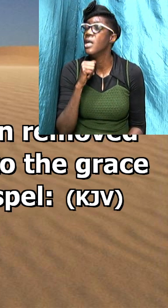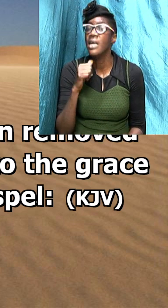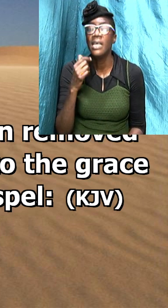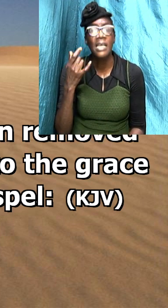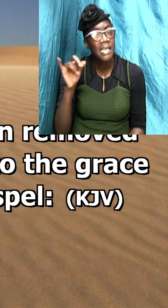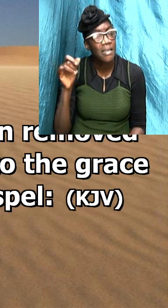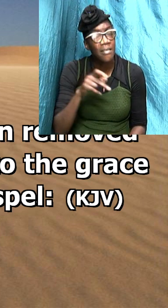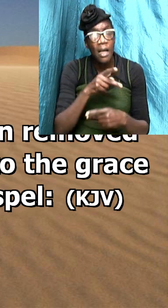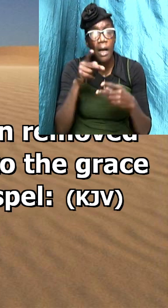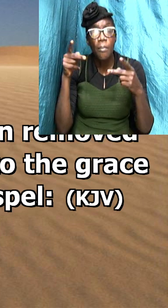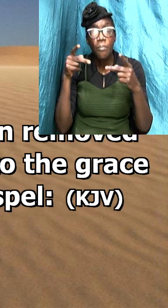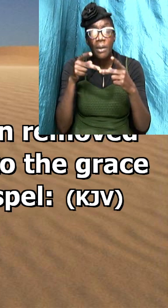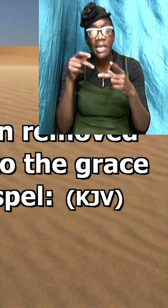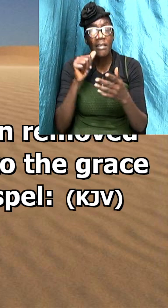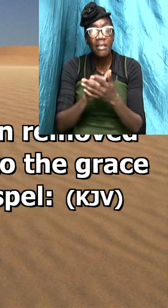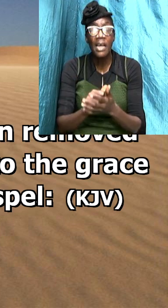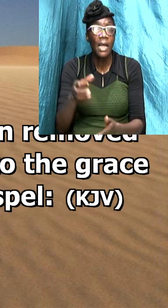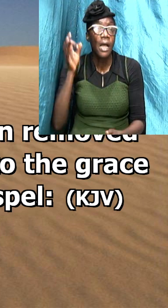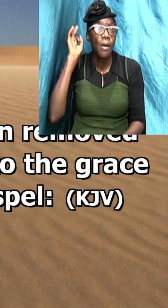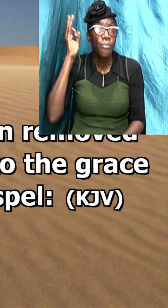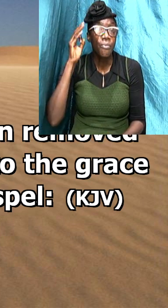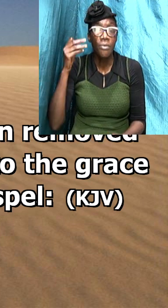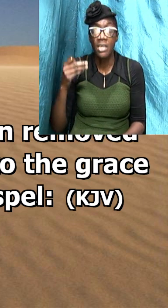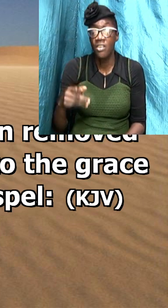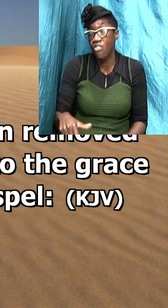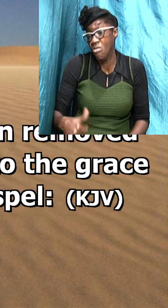that preach something else